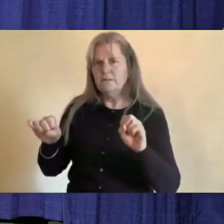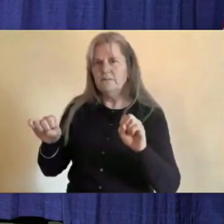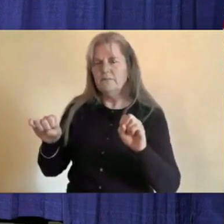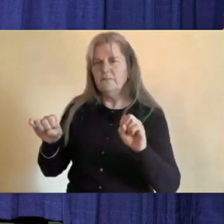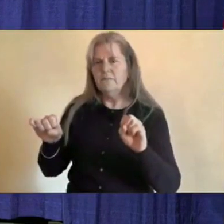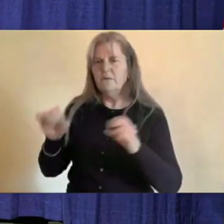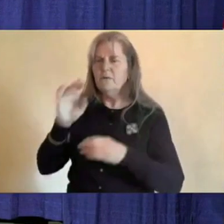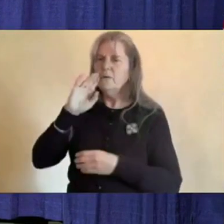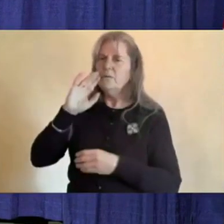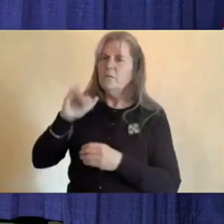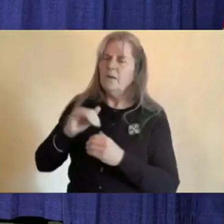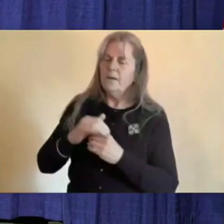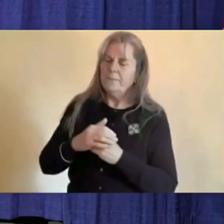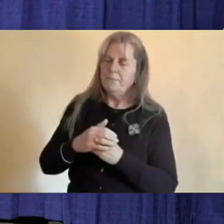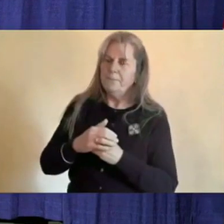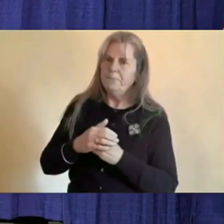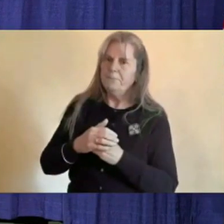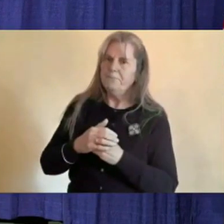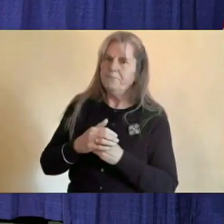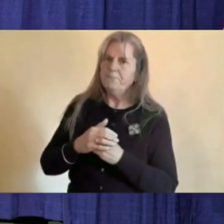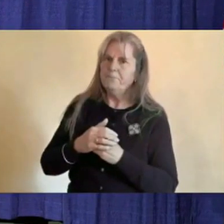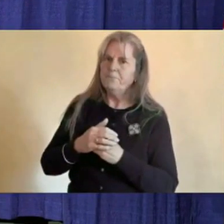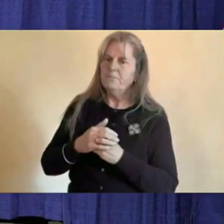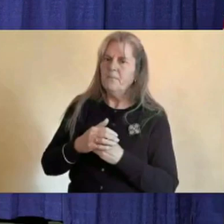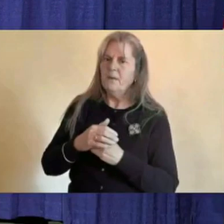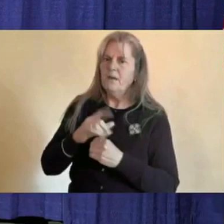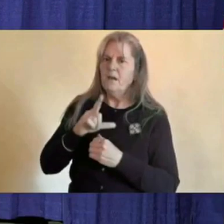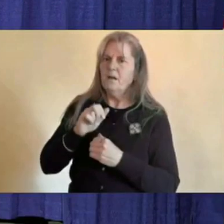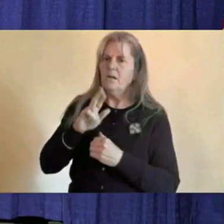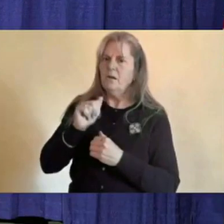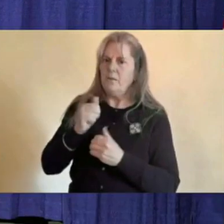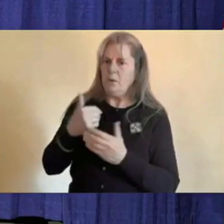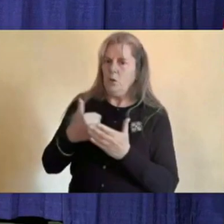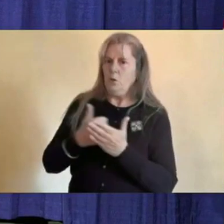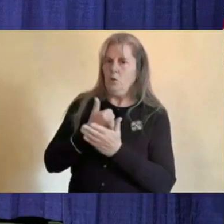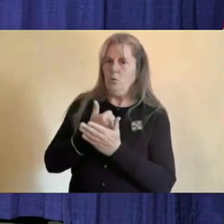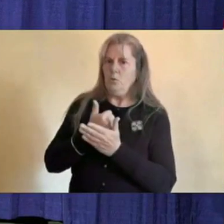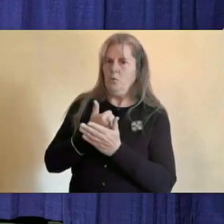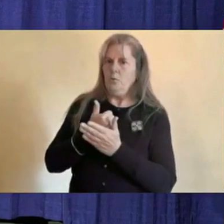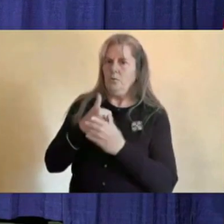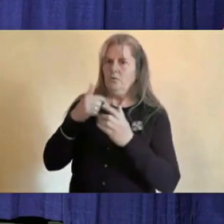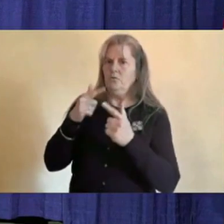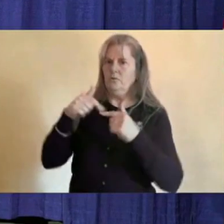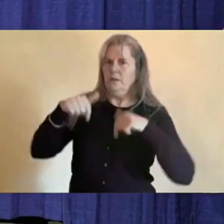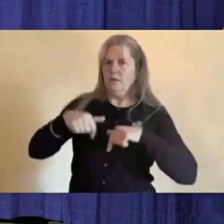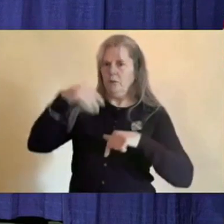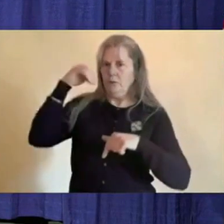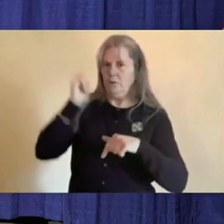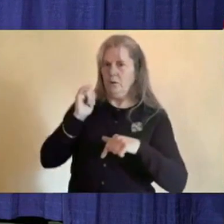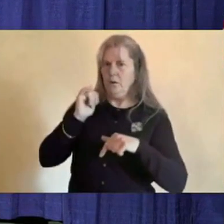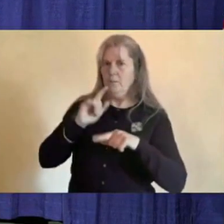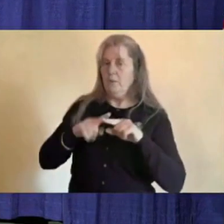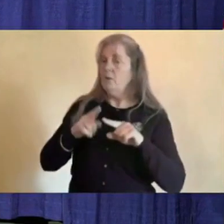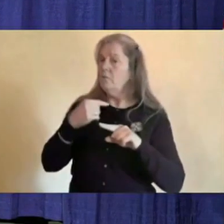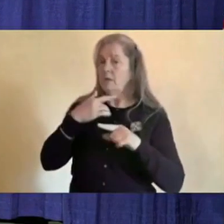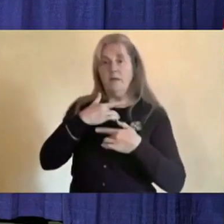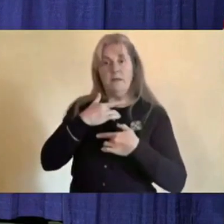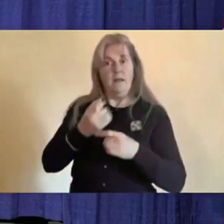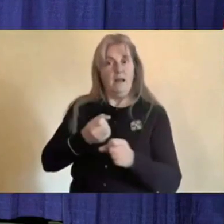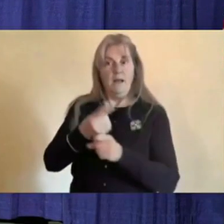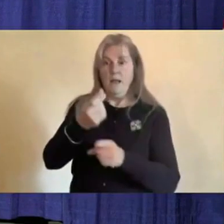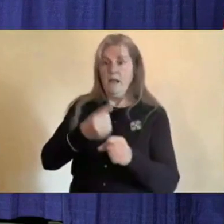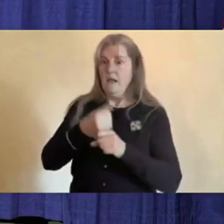is maybe new to our territory but every year we recruit teachers on call